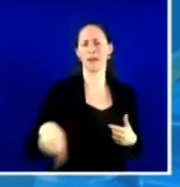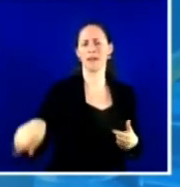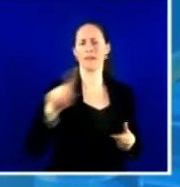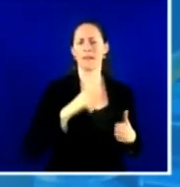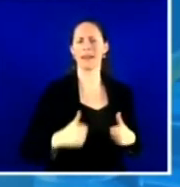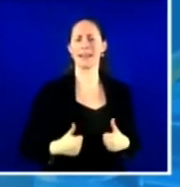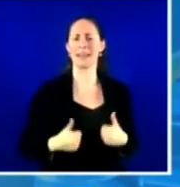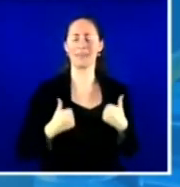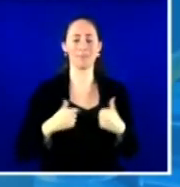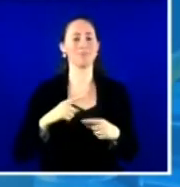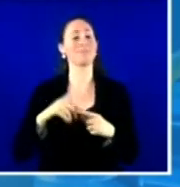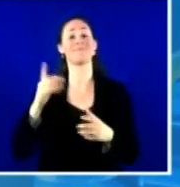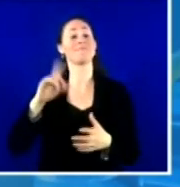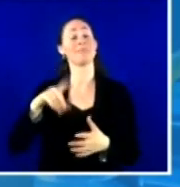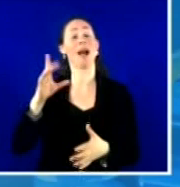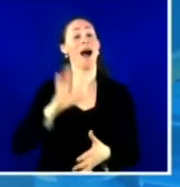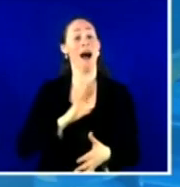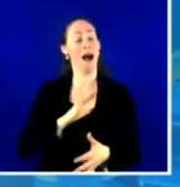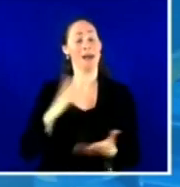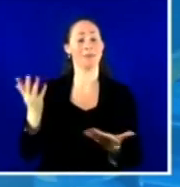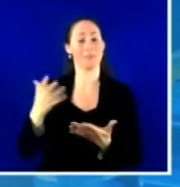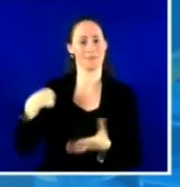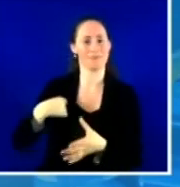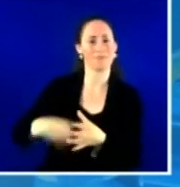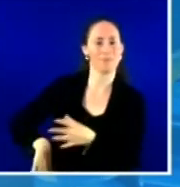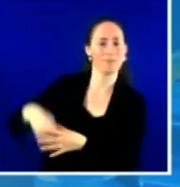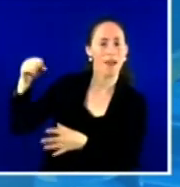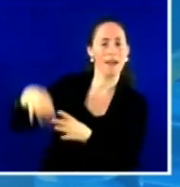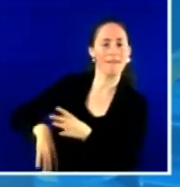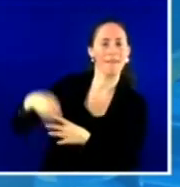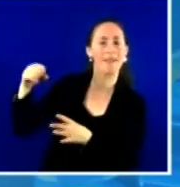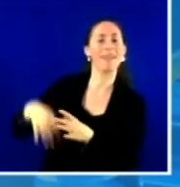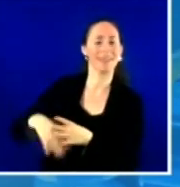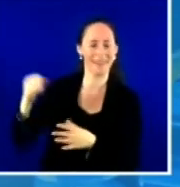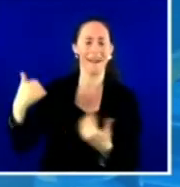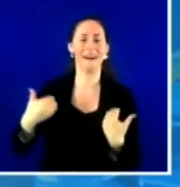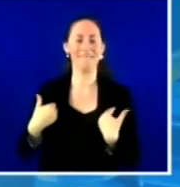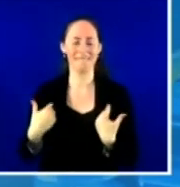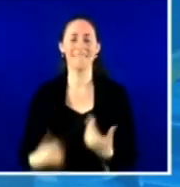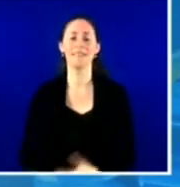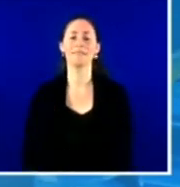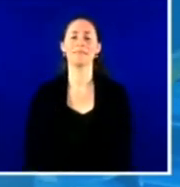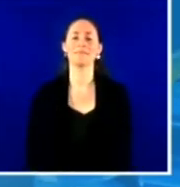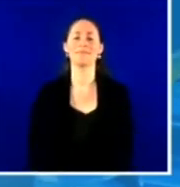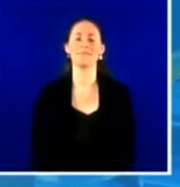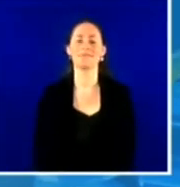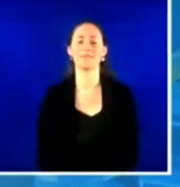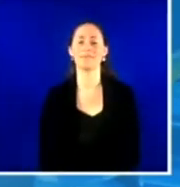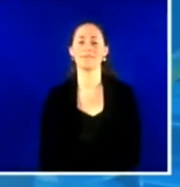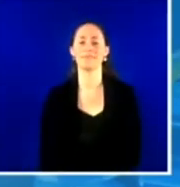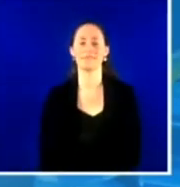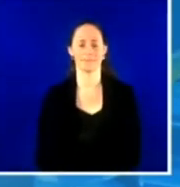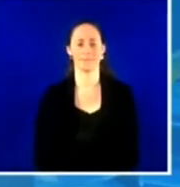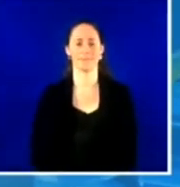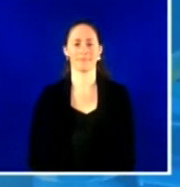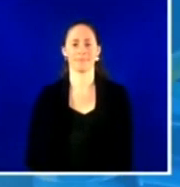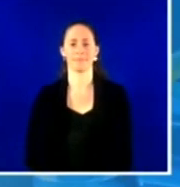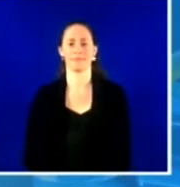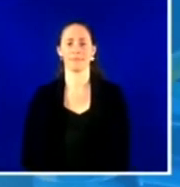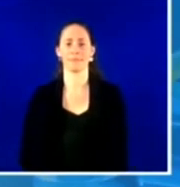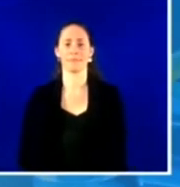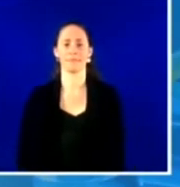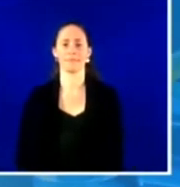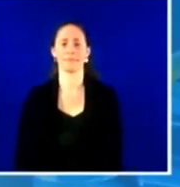healthy return to life's activities. We have 1,000 people who will be reward winners,